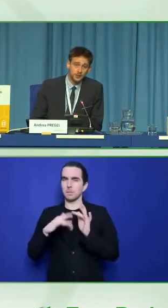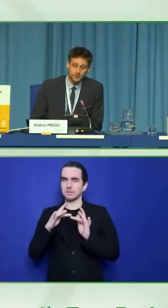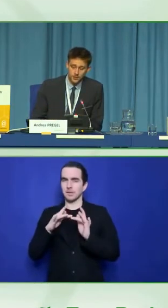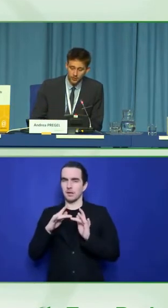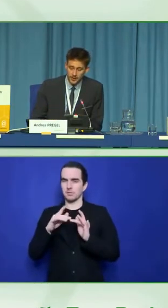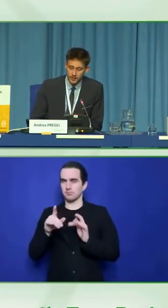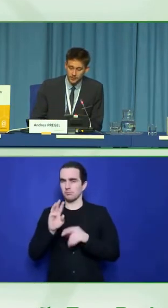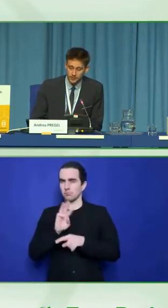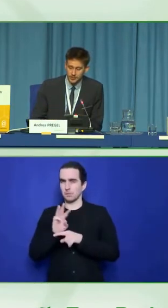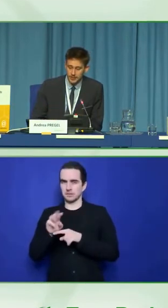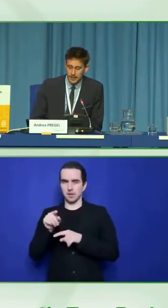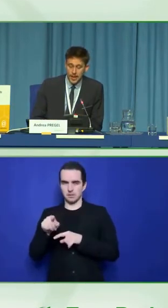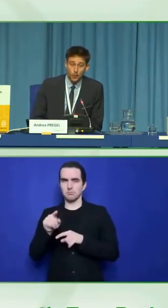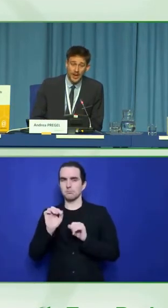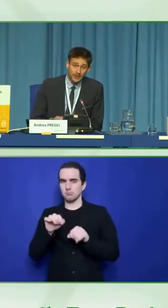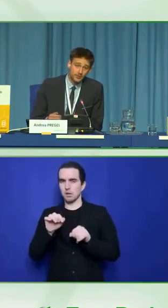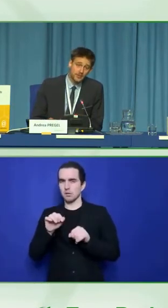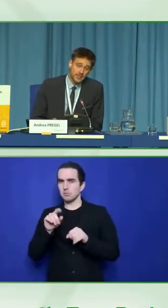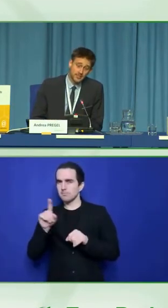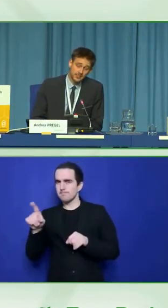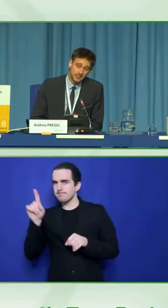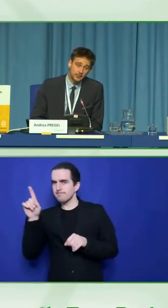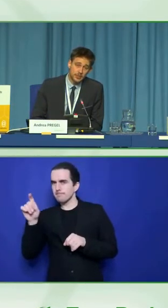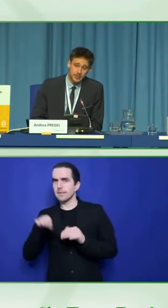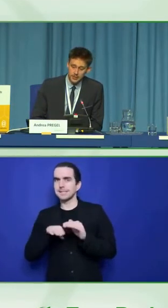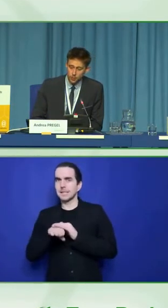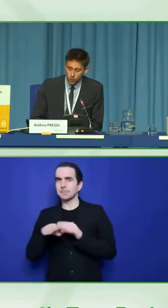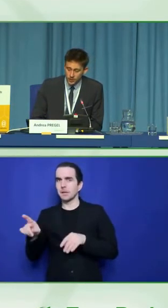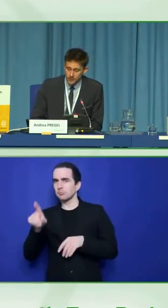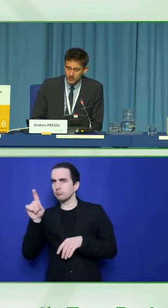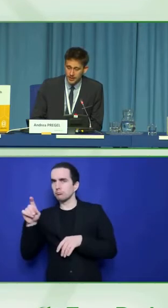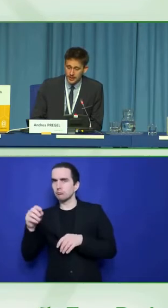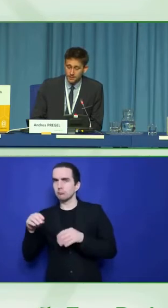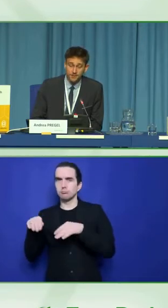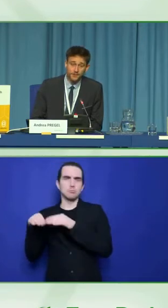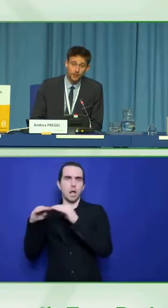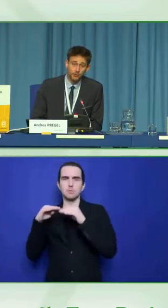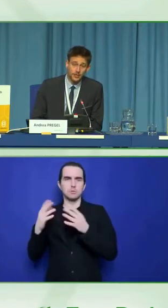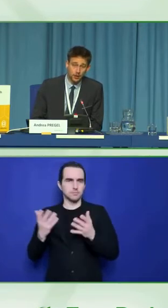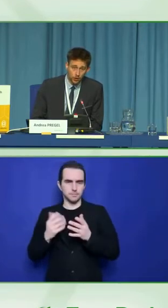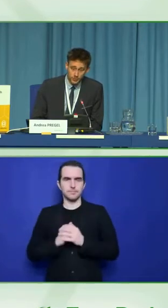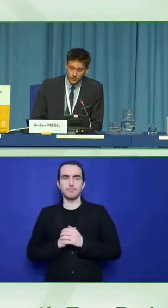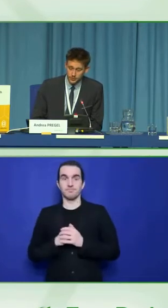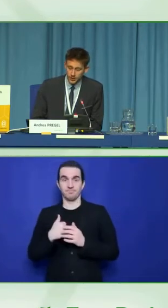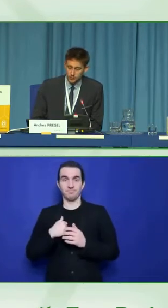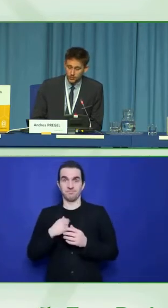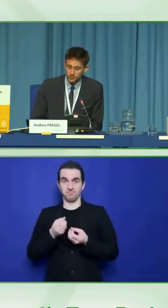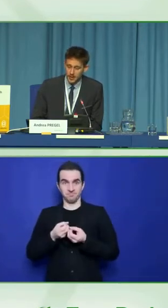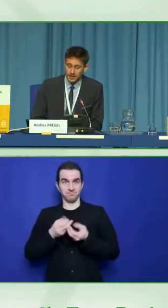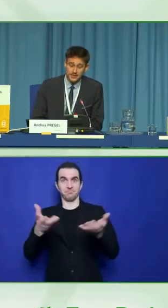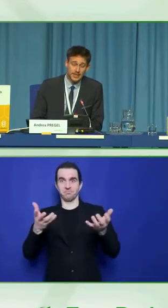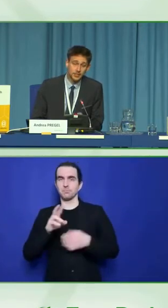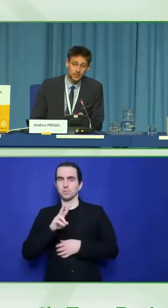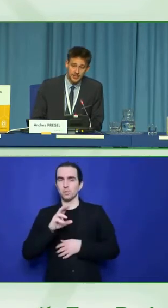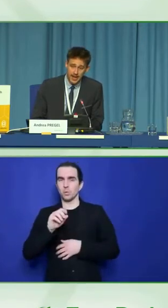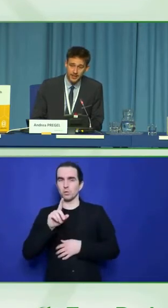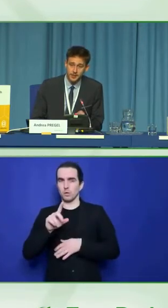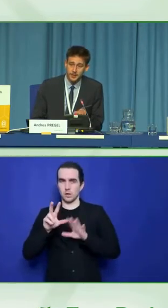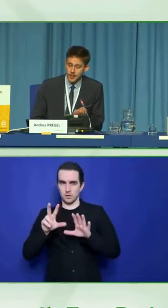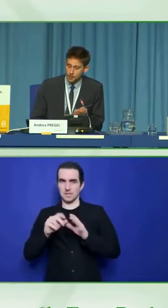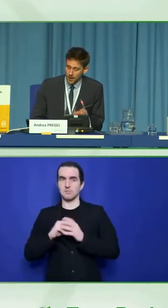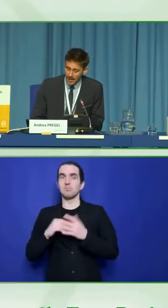representatives of government agencies. We have conducted accessibility audits in 53 hospitals across Bangladesh,